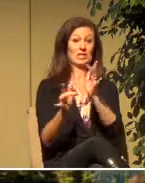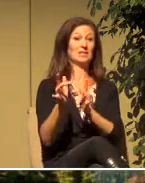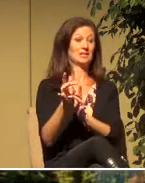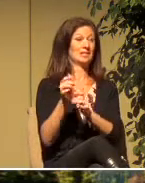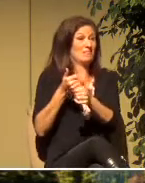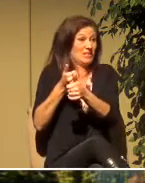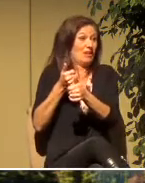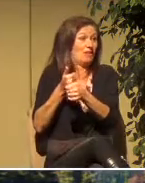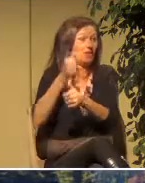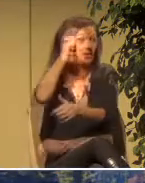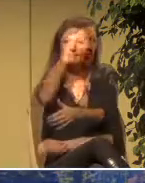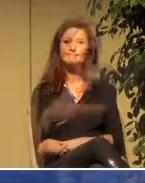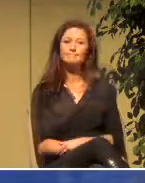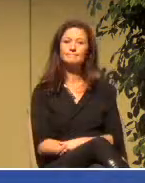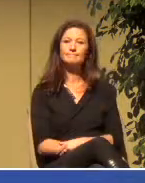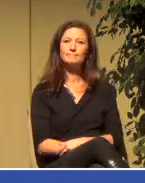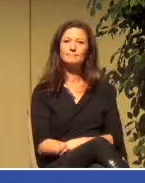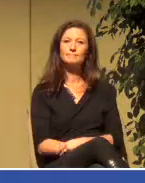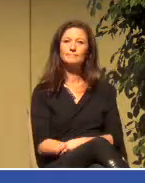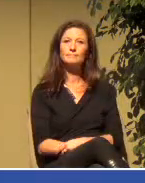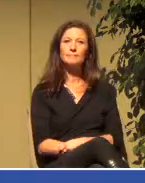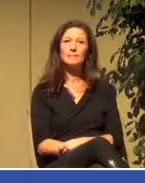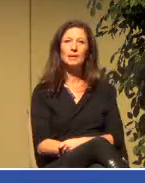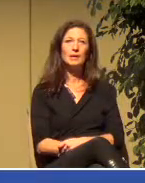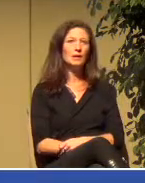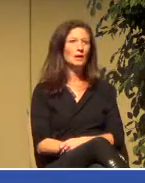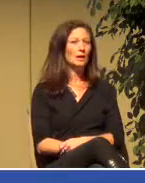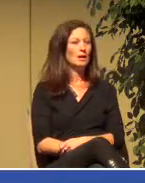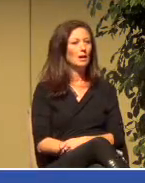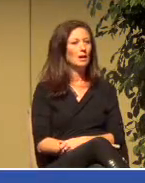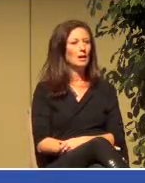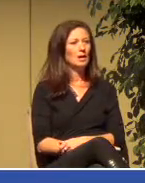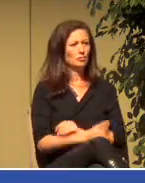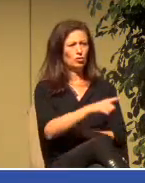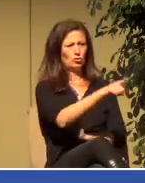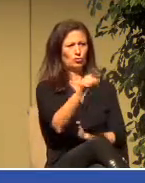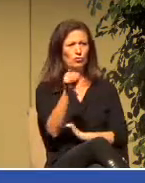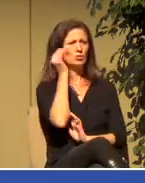This is the Word of God. I think we know the story.